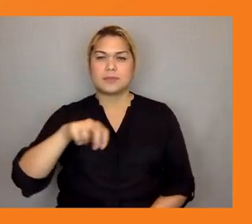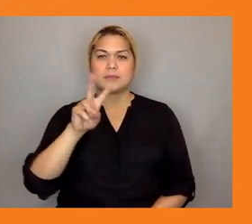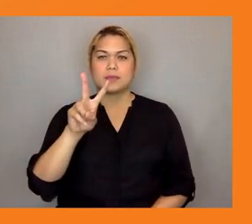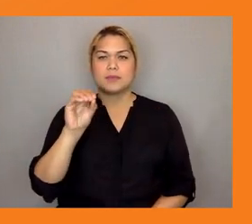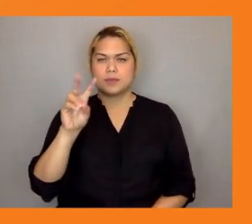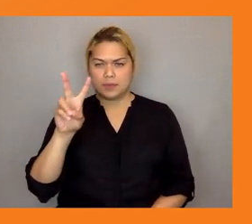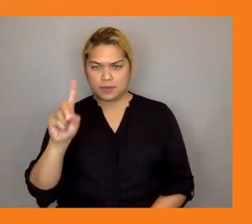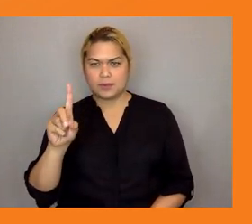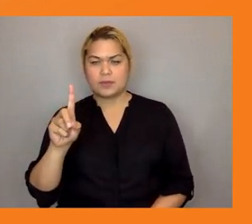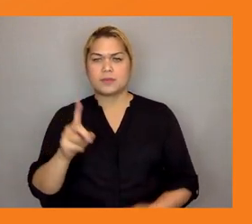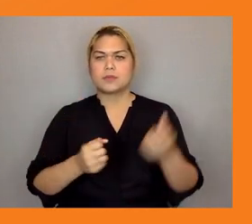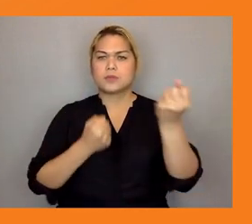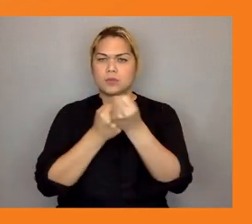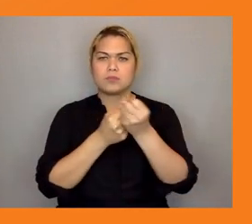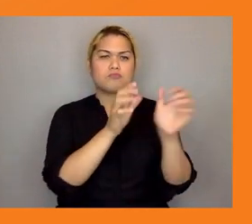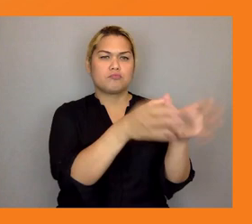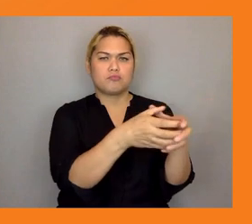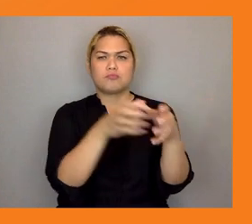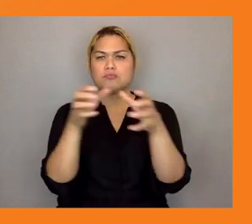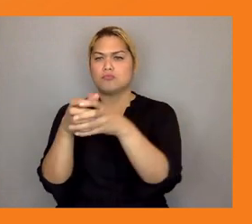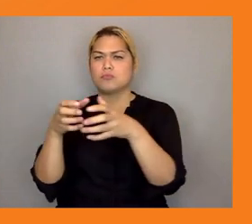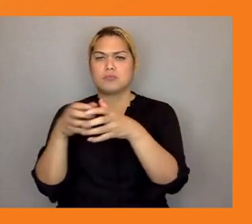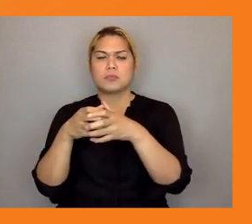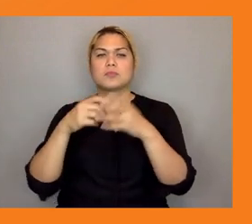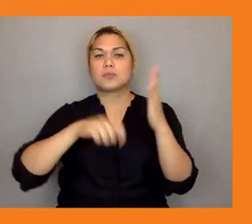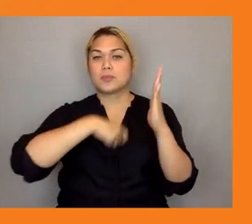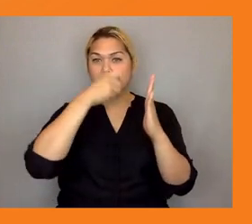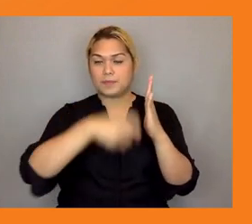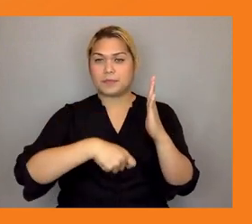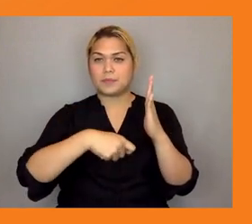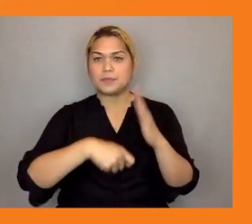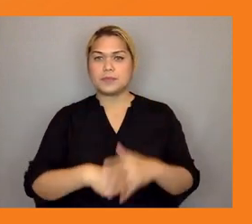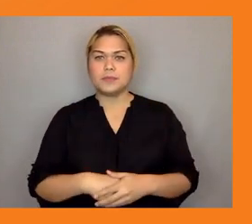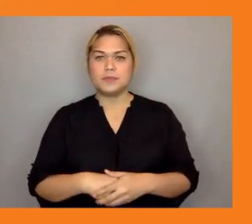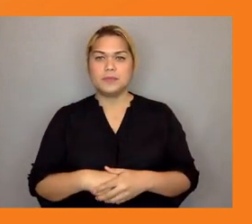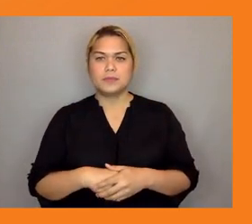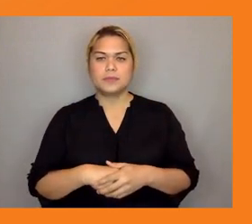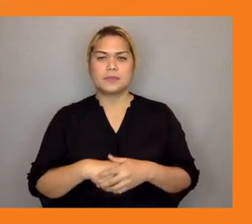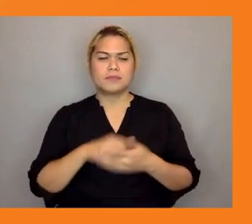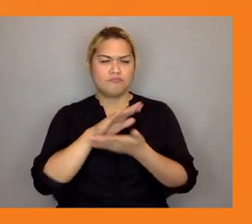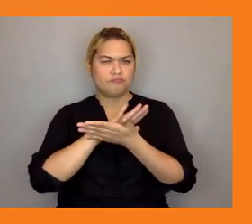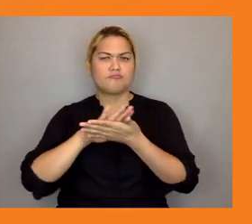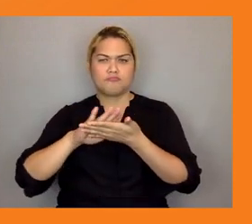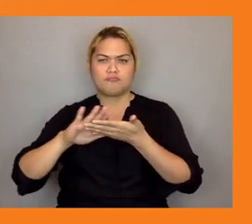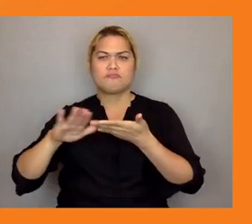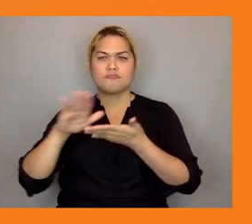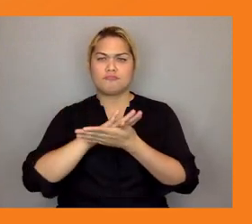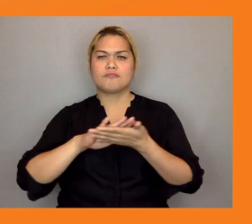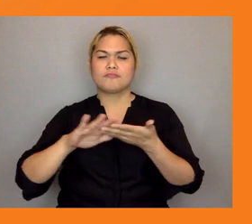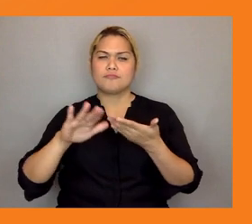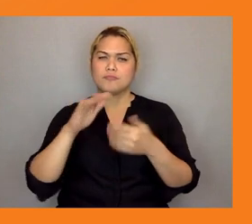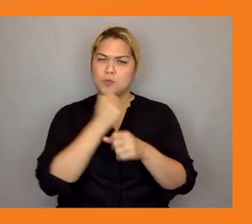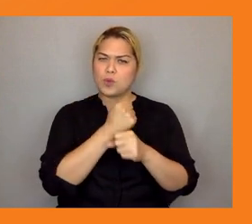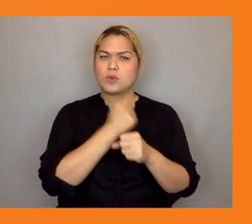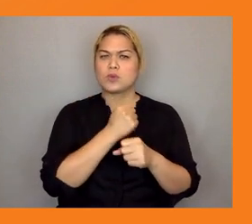initiative seeks to support the creation of decent jobs primarily in the green and care economies and to extend social protection flaws